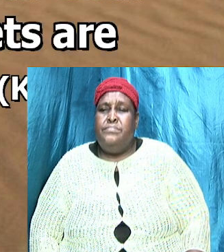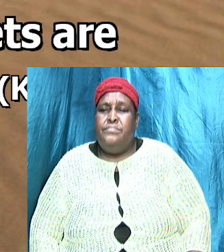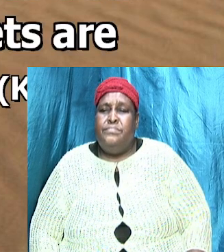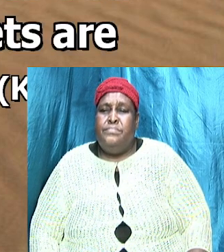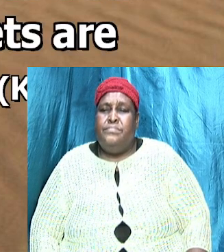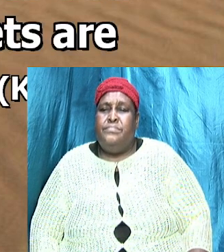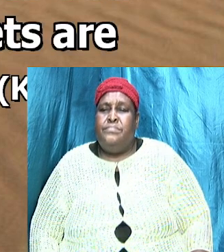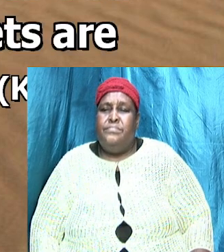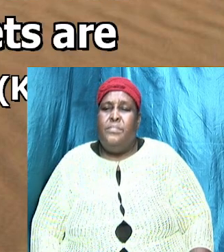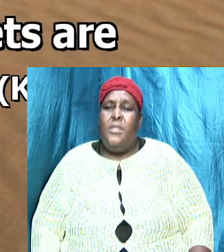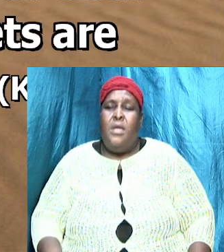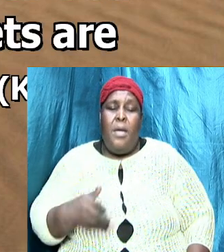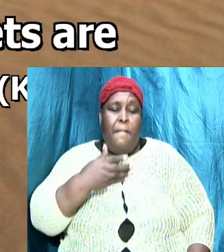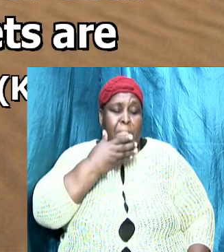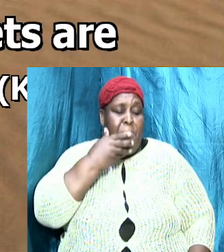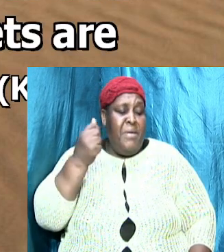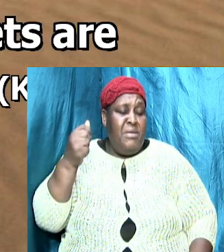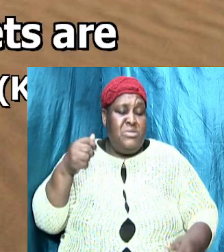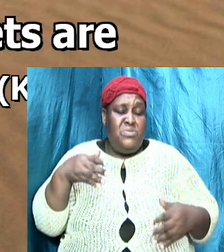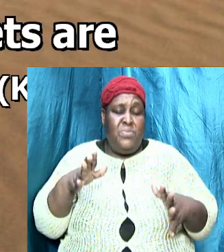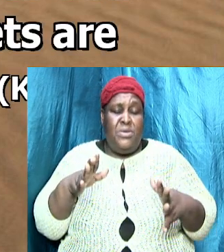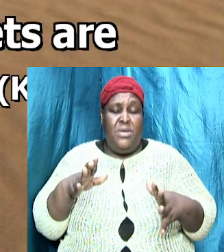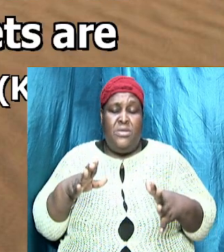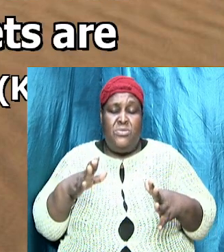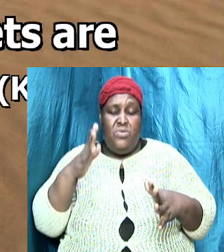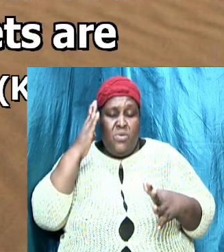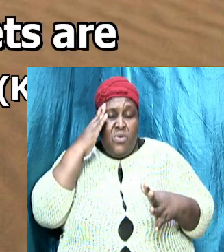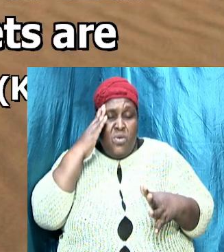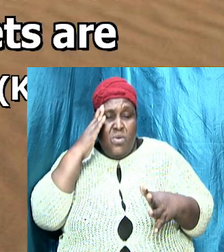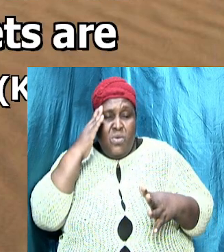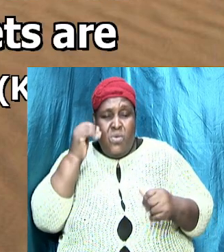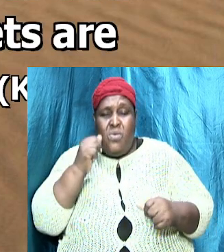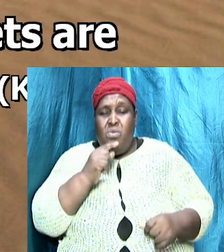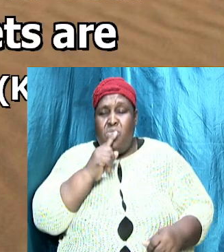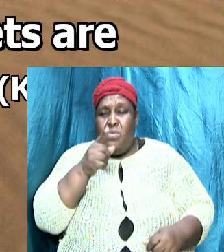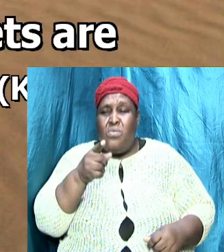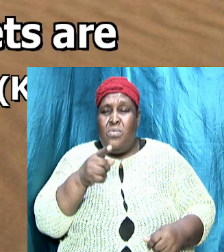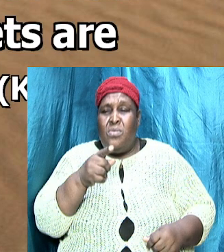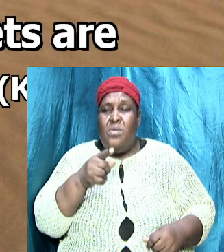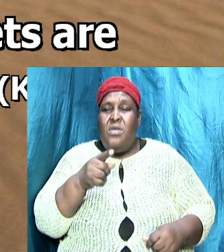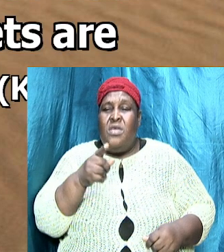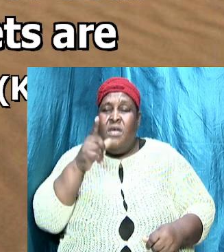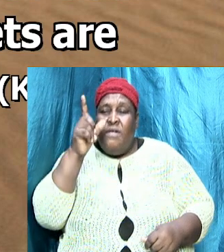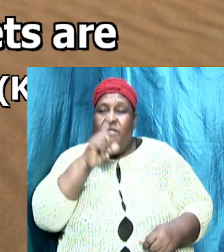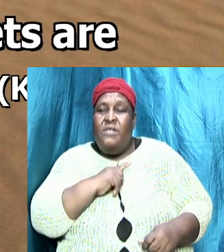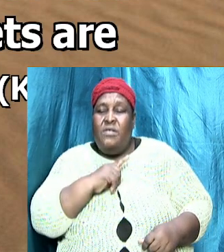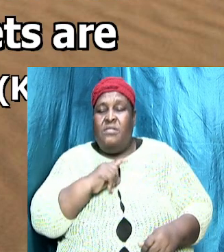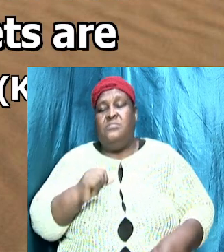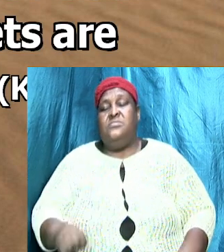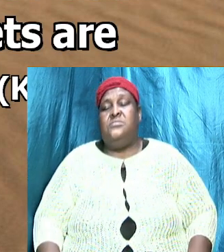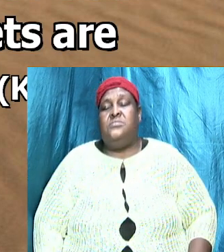the best way to distinguish truth from falsehood John 14 verse 6